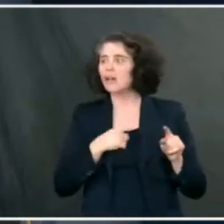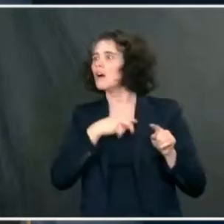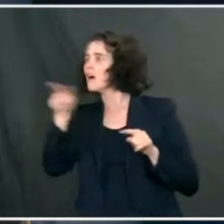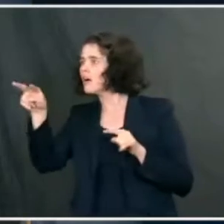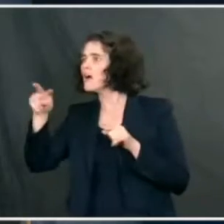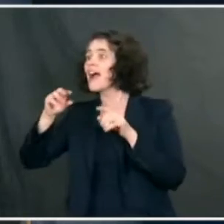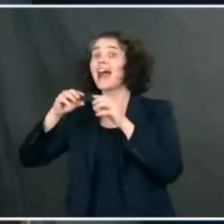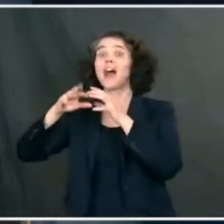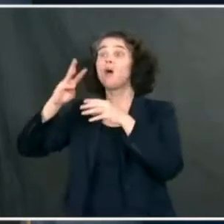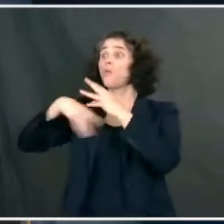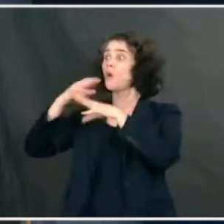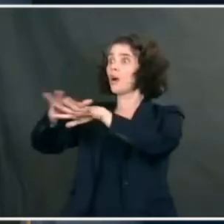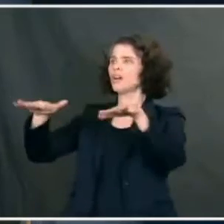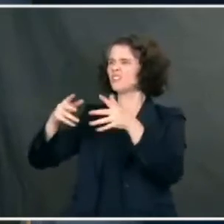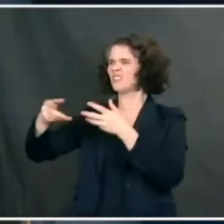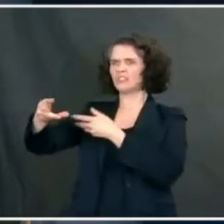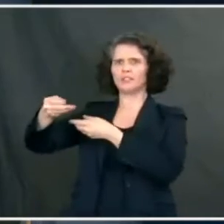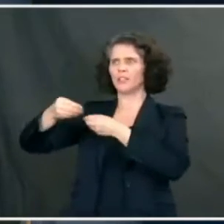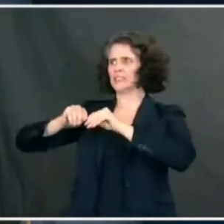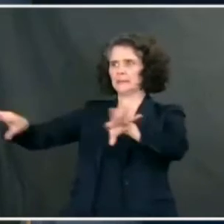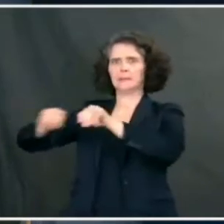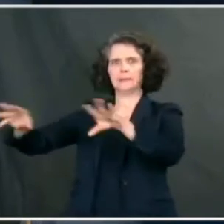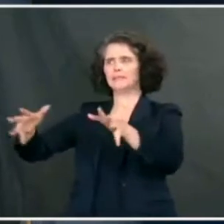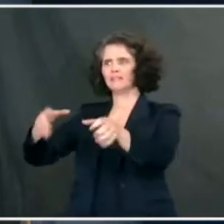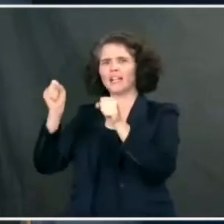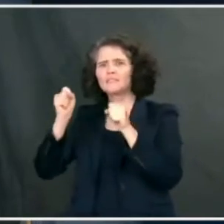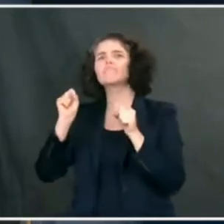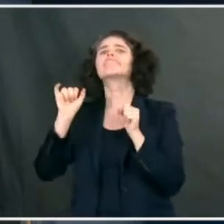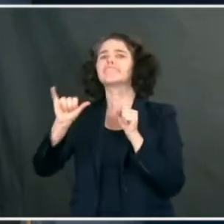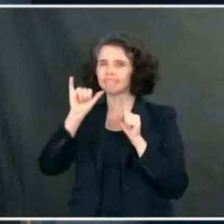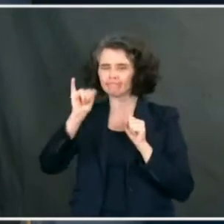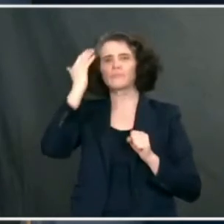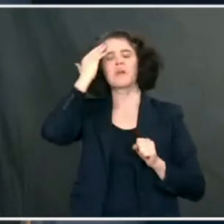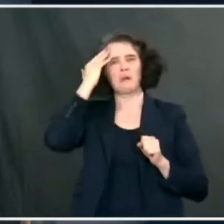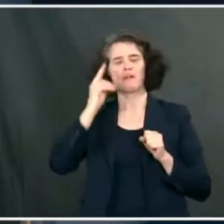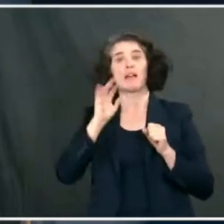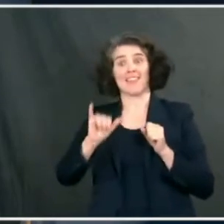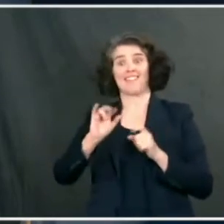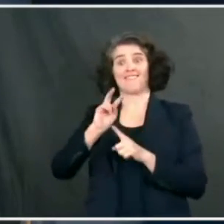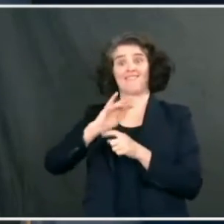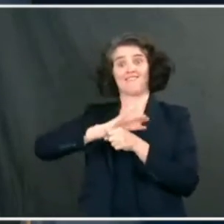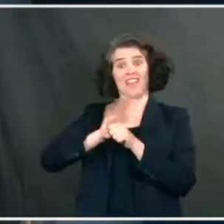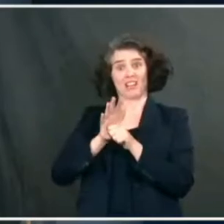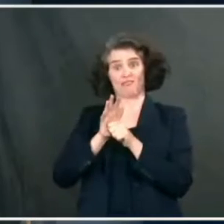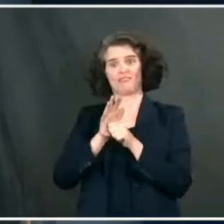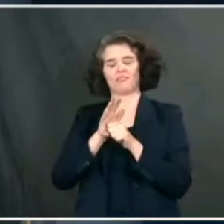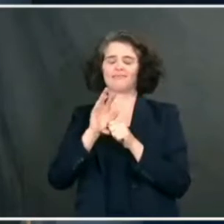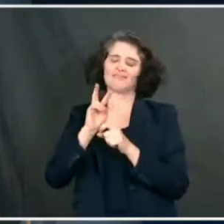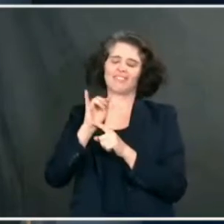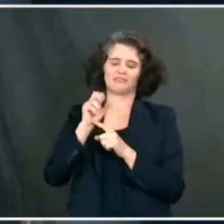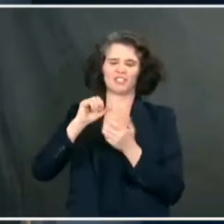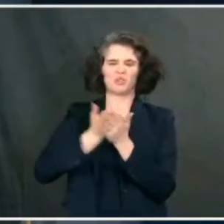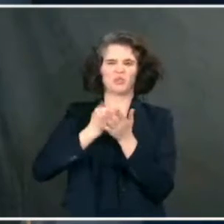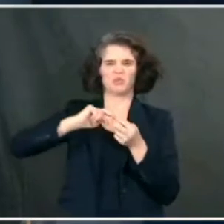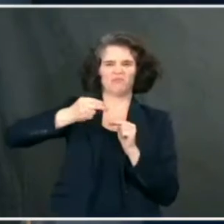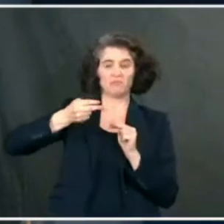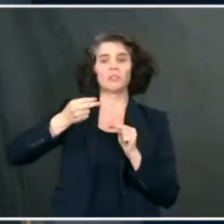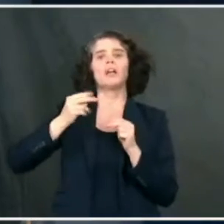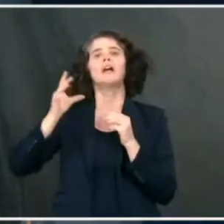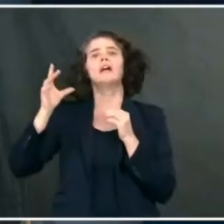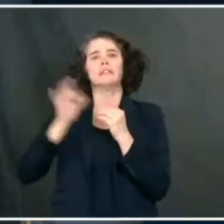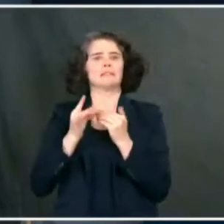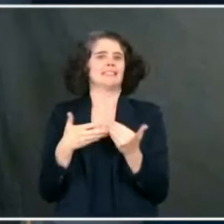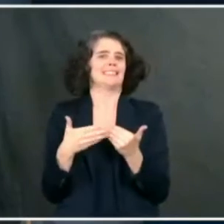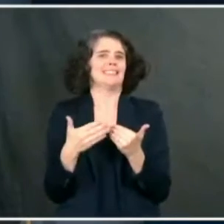they sort of match each other. A virus that has the inability to easily bind to and replicate with your receptors is one that